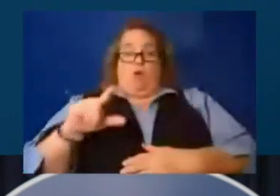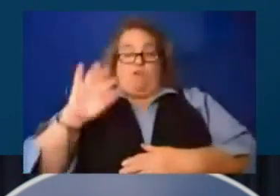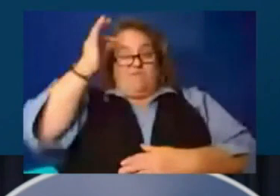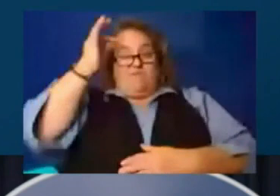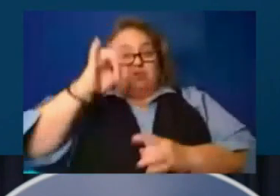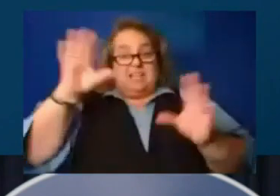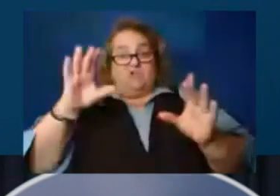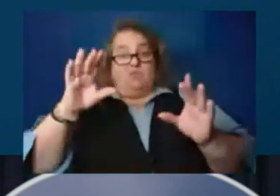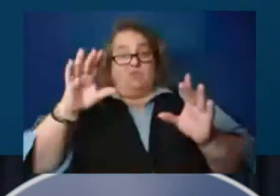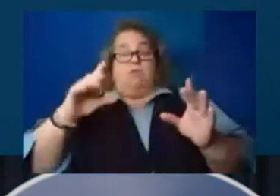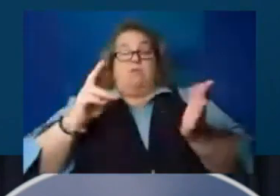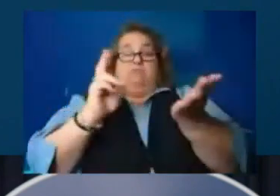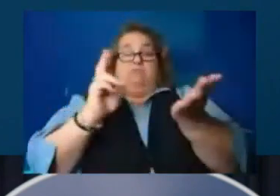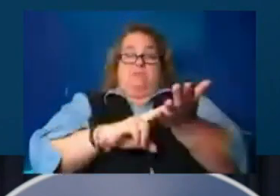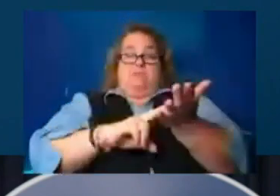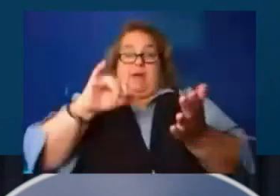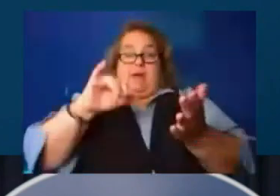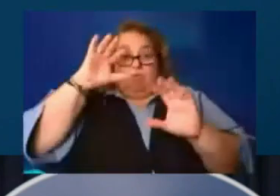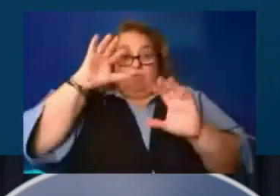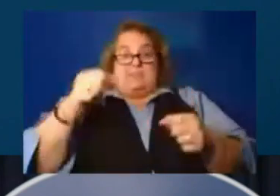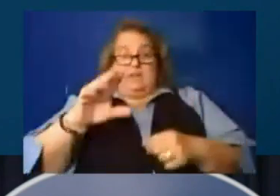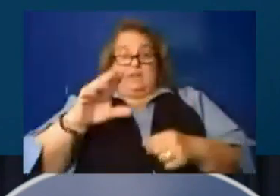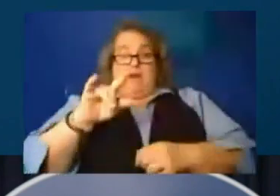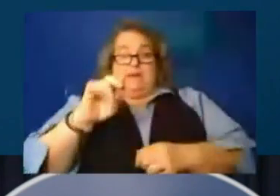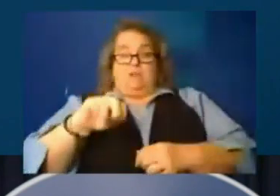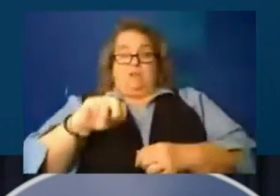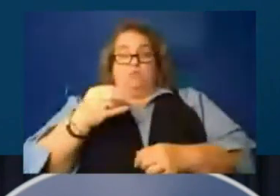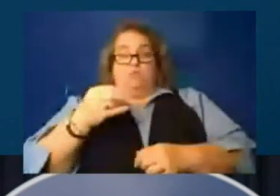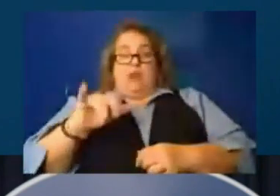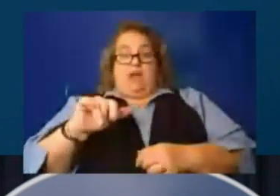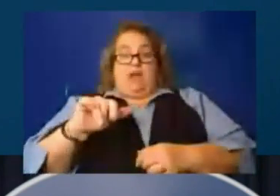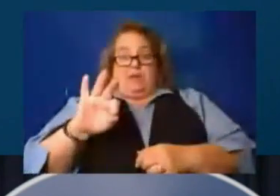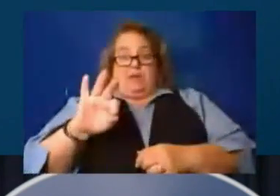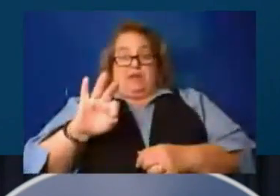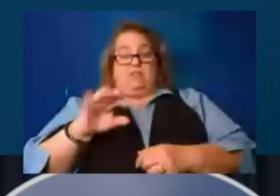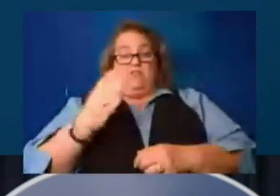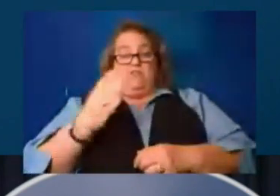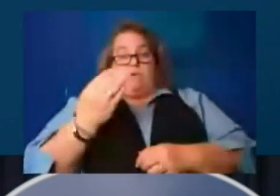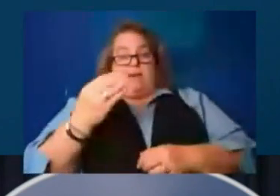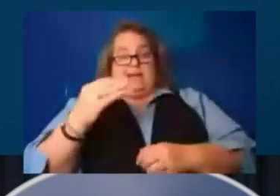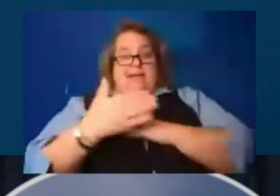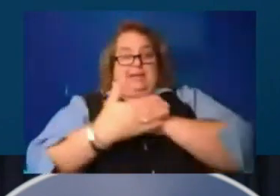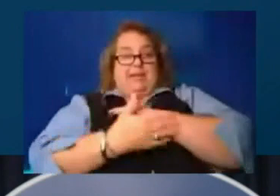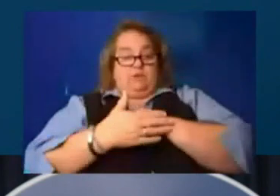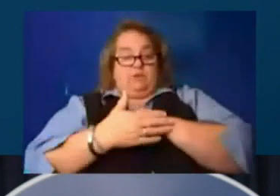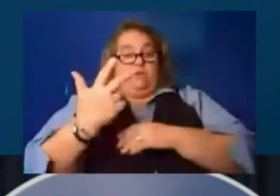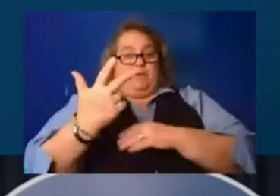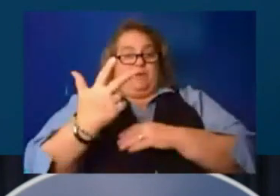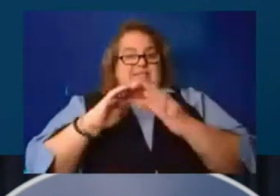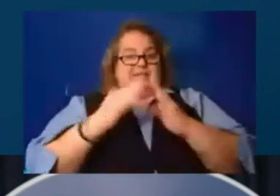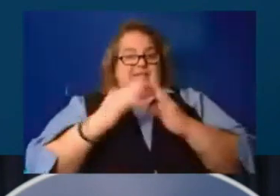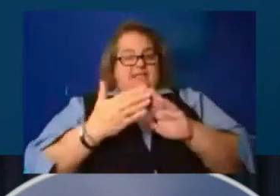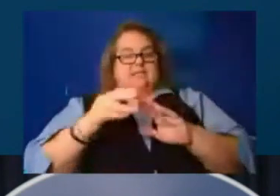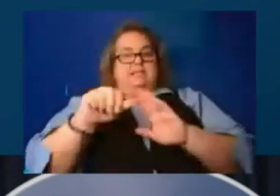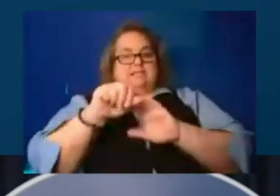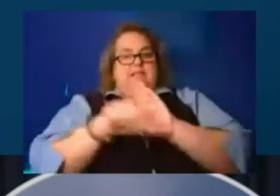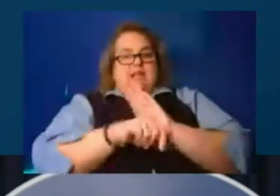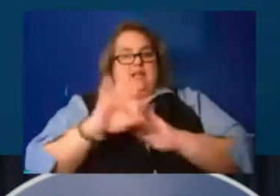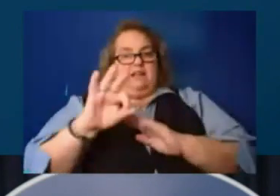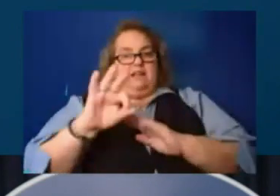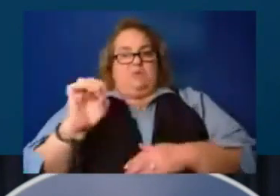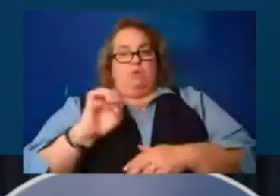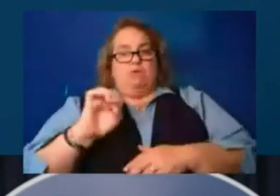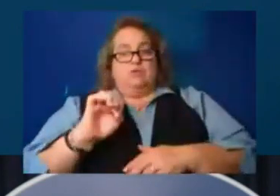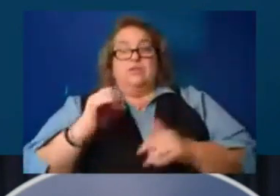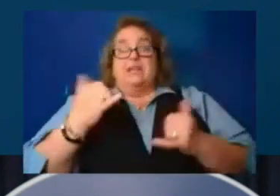President Biden on July 29th. 14 counties and three cities have declared states of emergency. Uh, how about some good news?